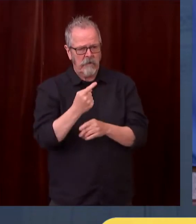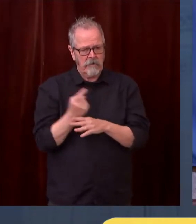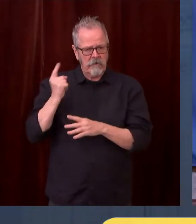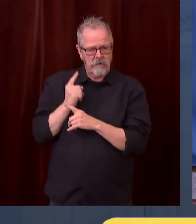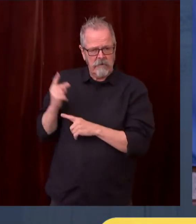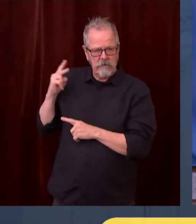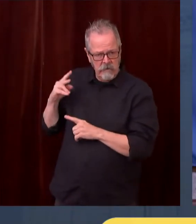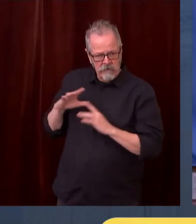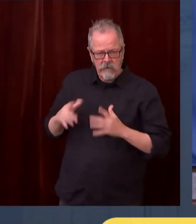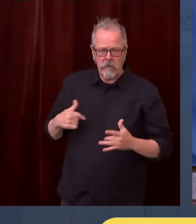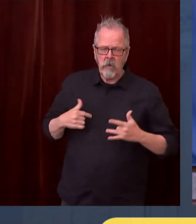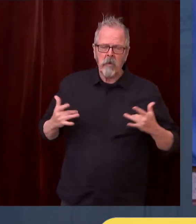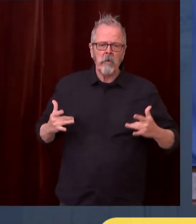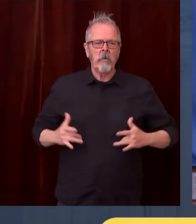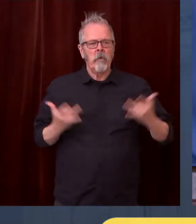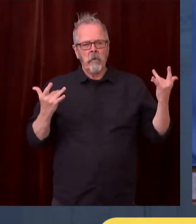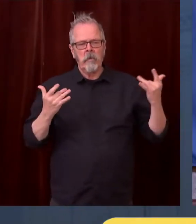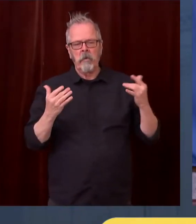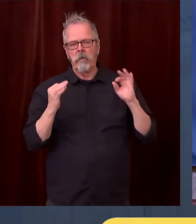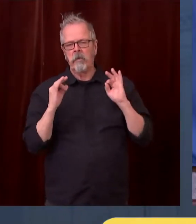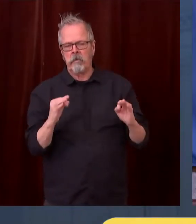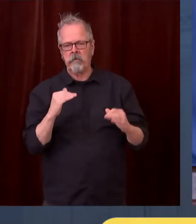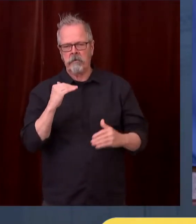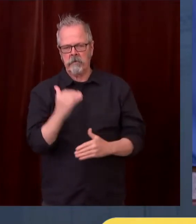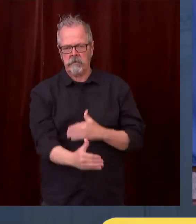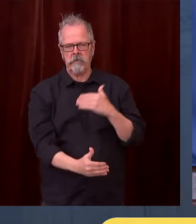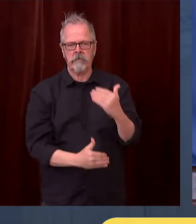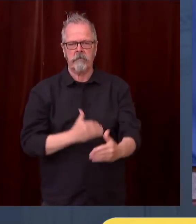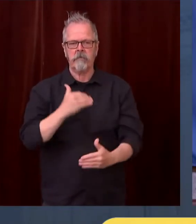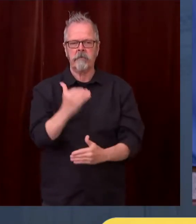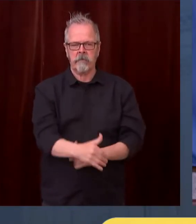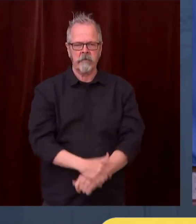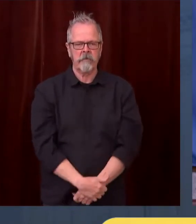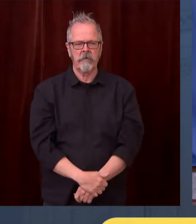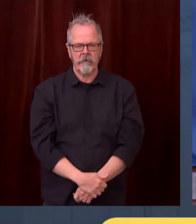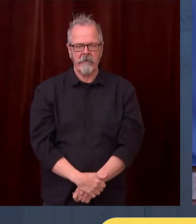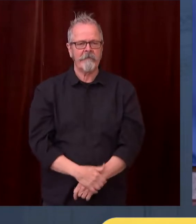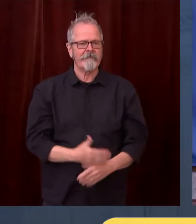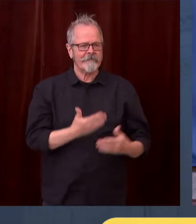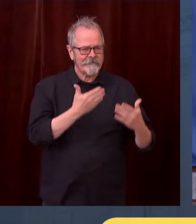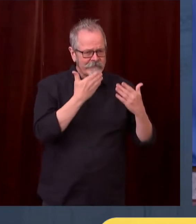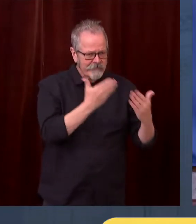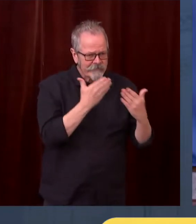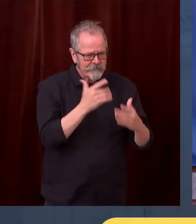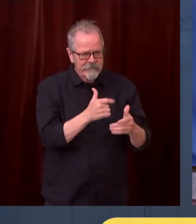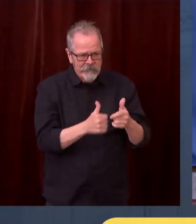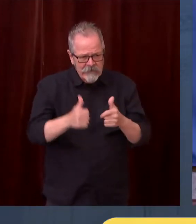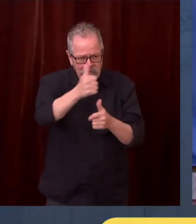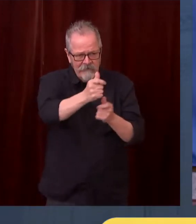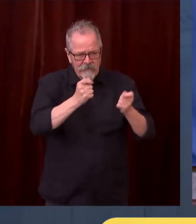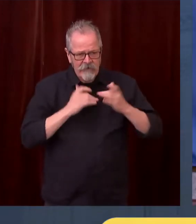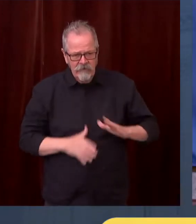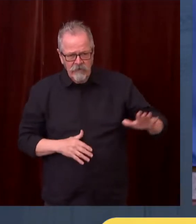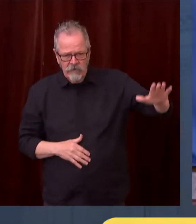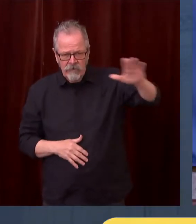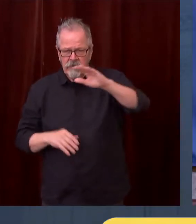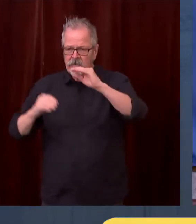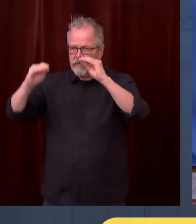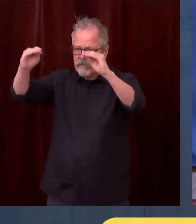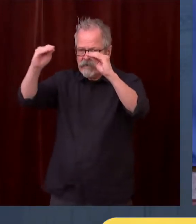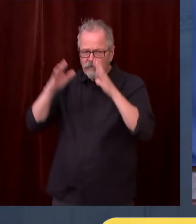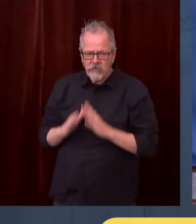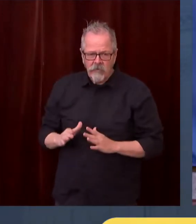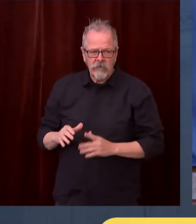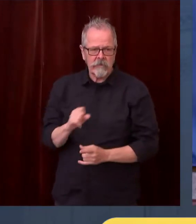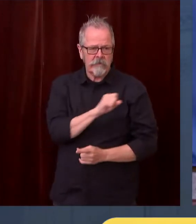I want to thank our educators, our administrators, our support staff. They've worked so hard on very tight timelines to